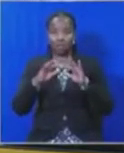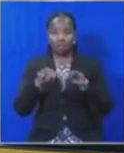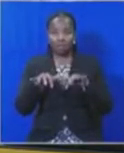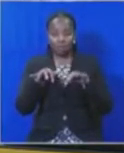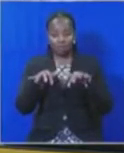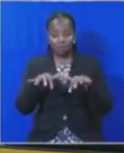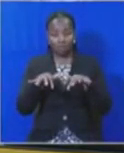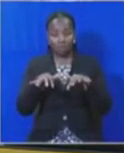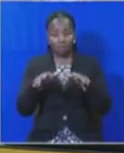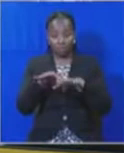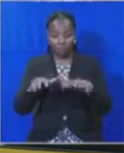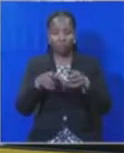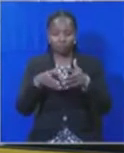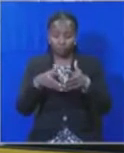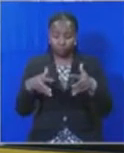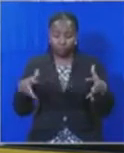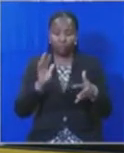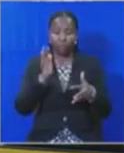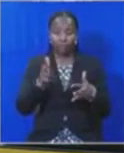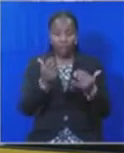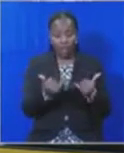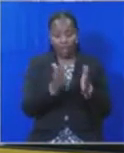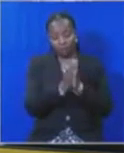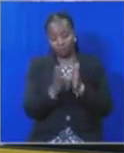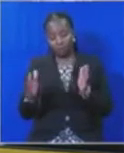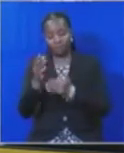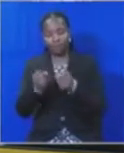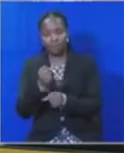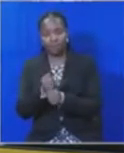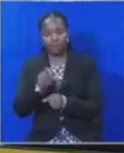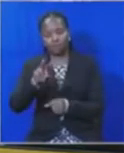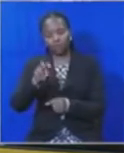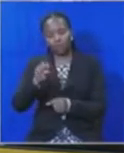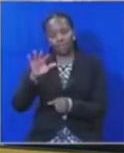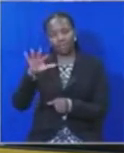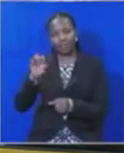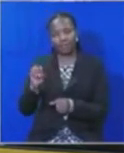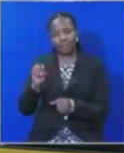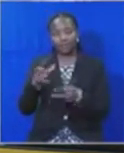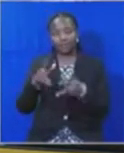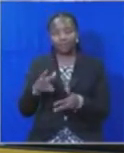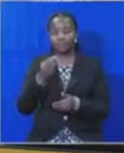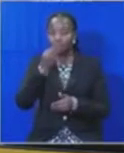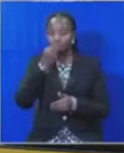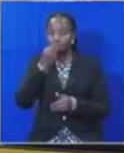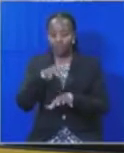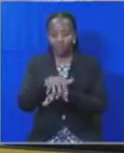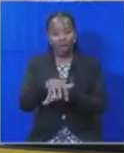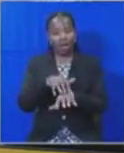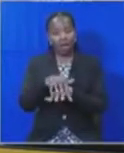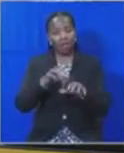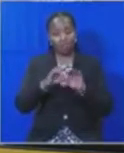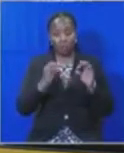2050. If current income and consumption growth trends continue, the Food and Agriculture Organization estimates that